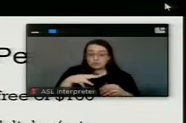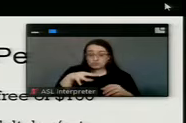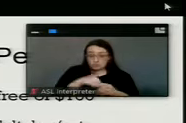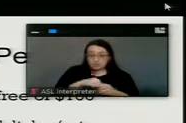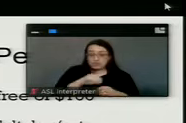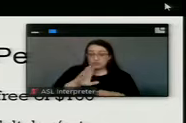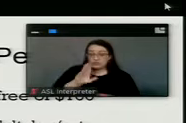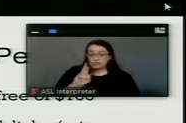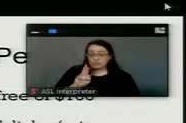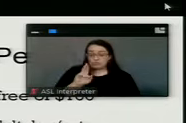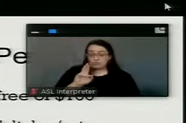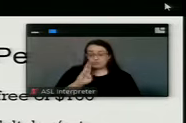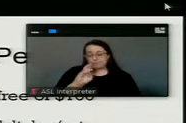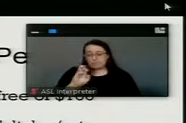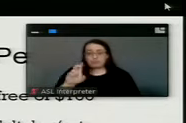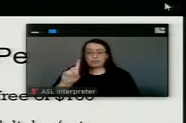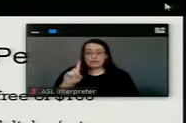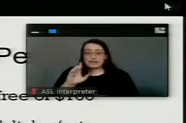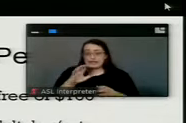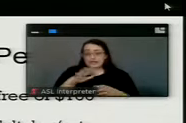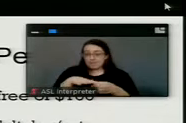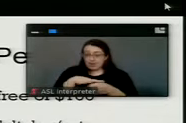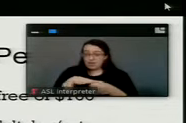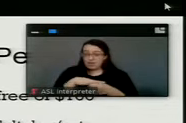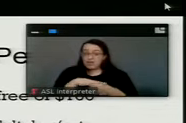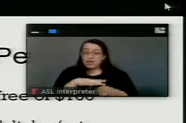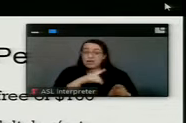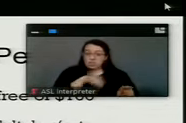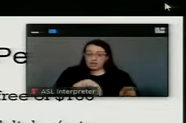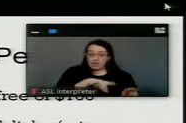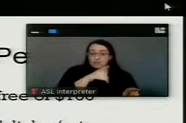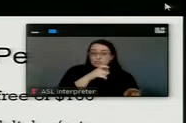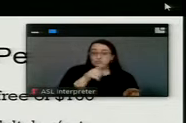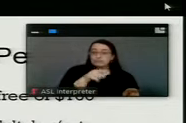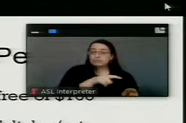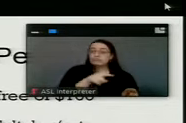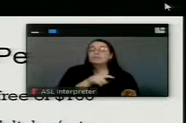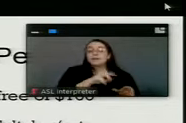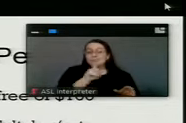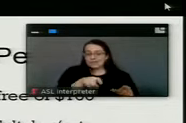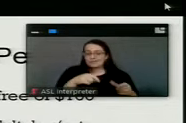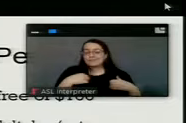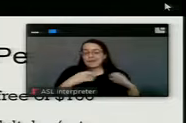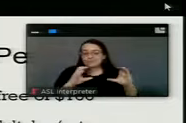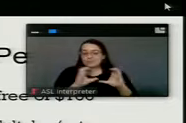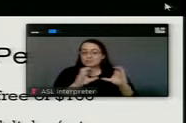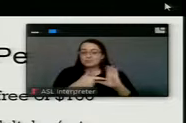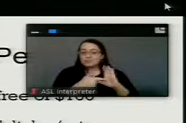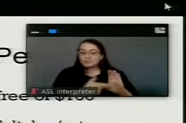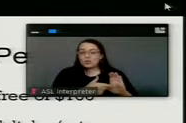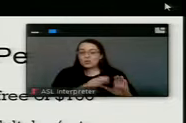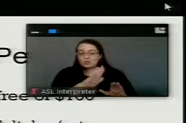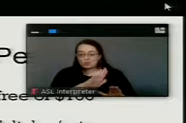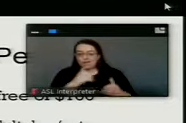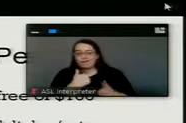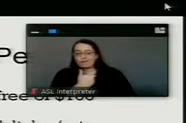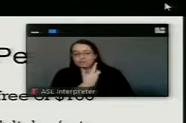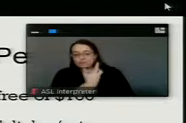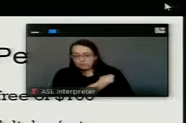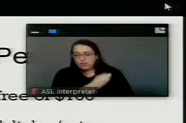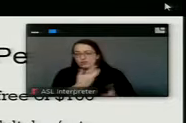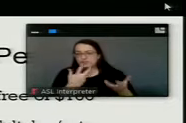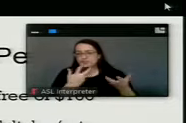your breeding or your, your breeding location, they need to make sure and have all the proper certification, medical certifications. And